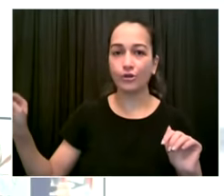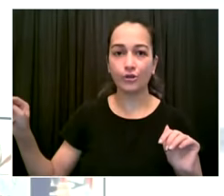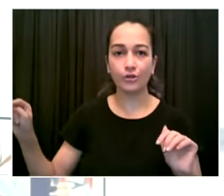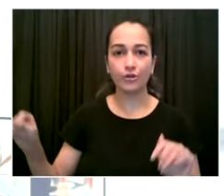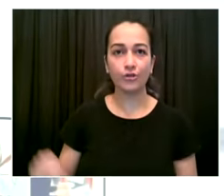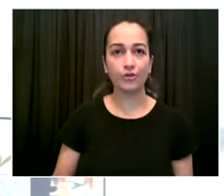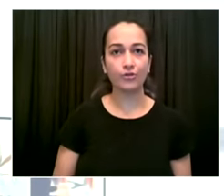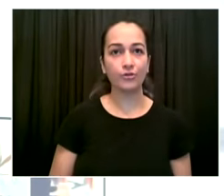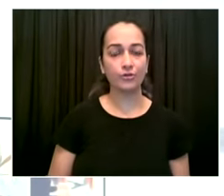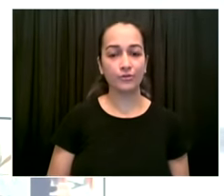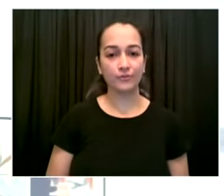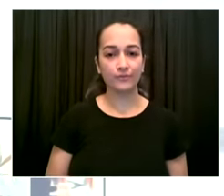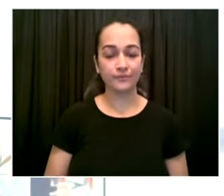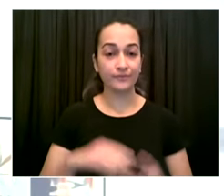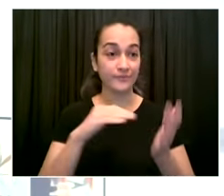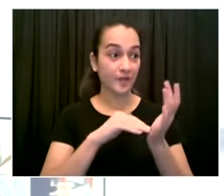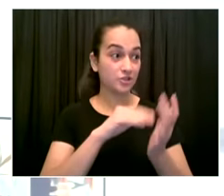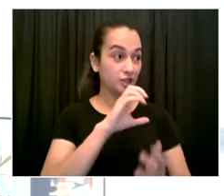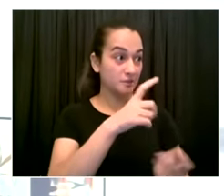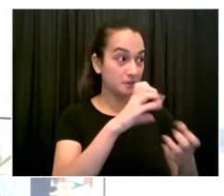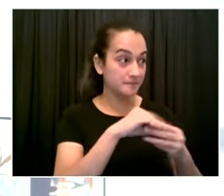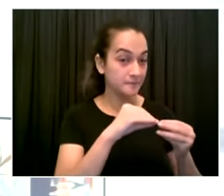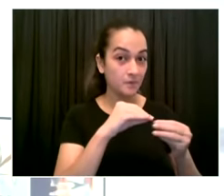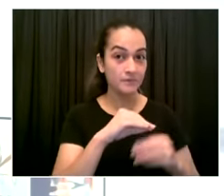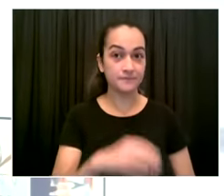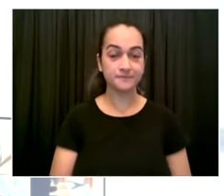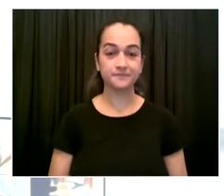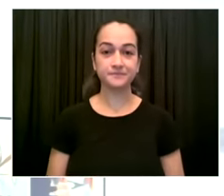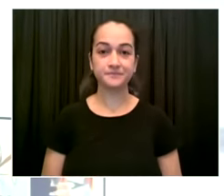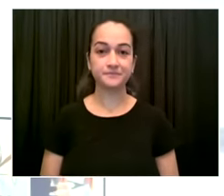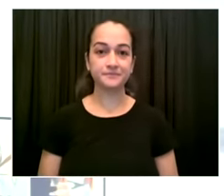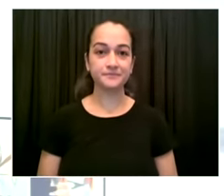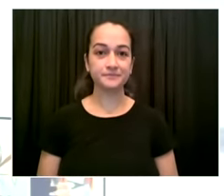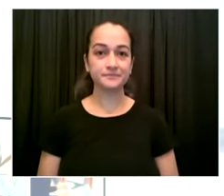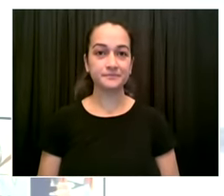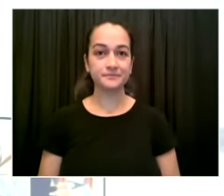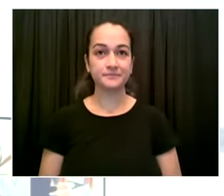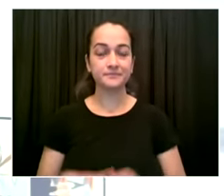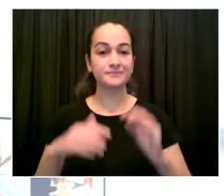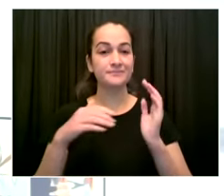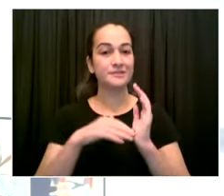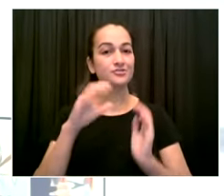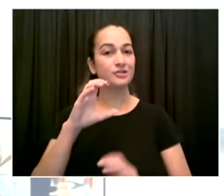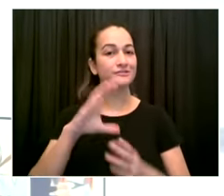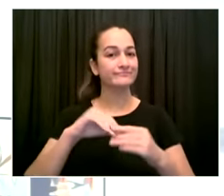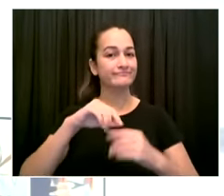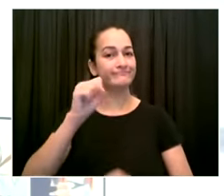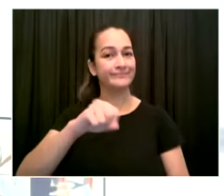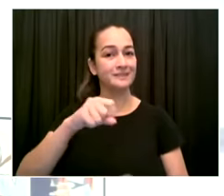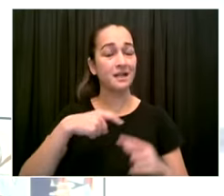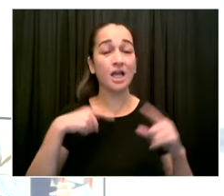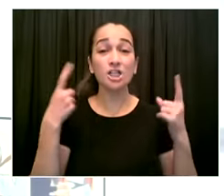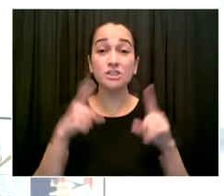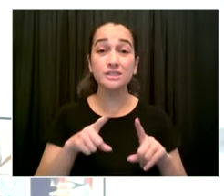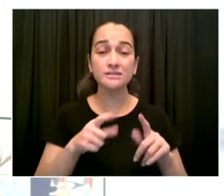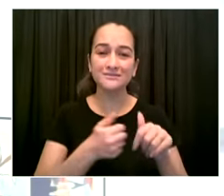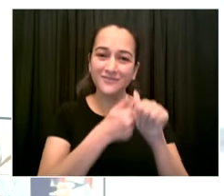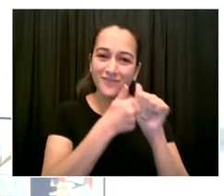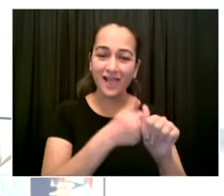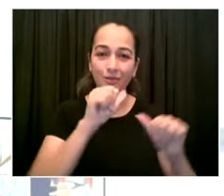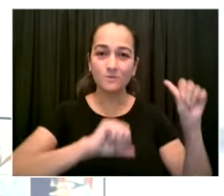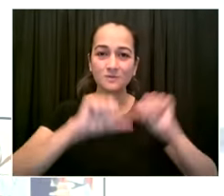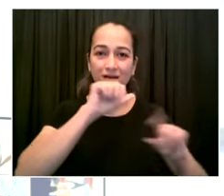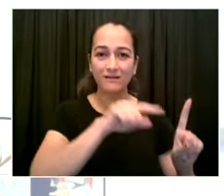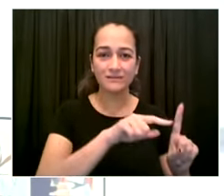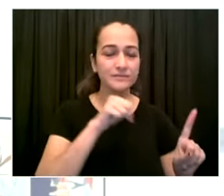and i agree we have to root in the science here and the science tells us two major things the first